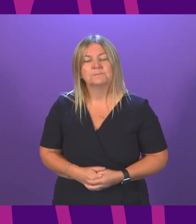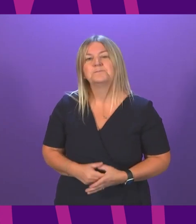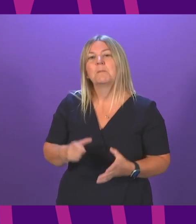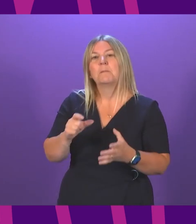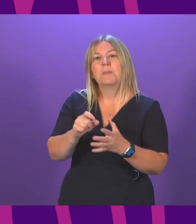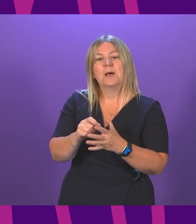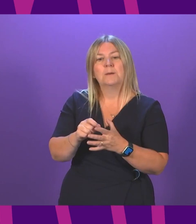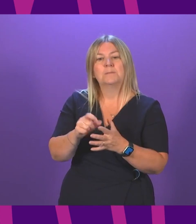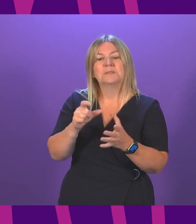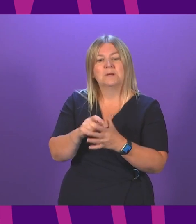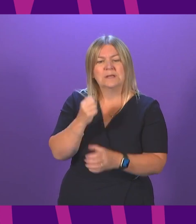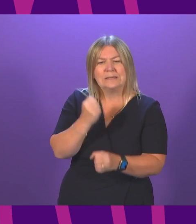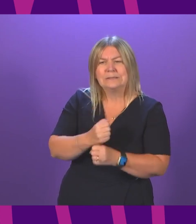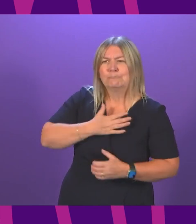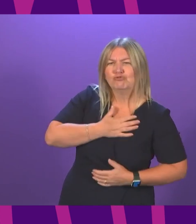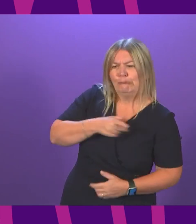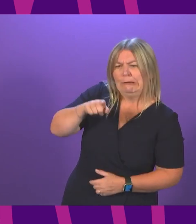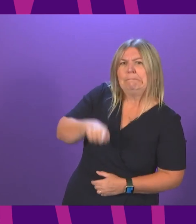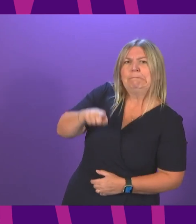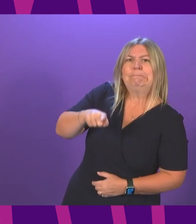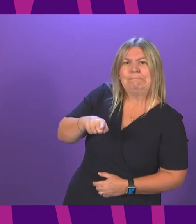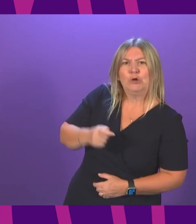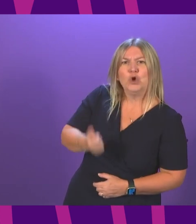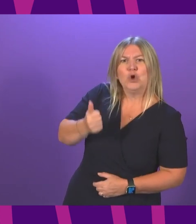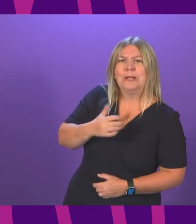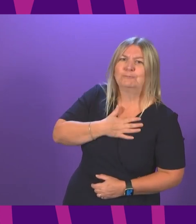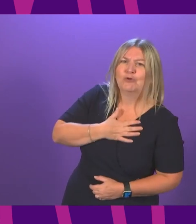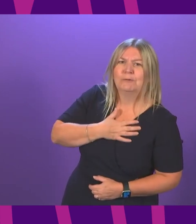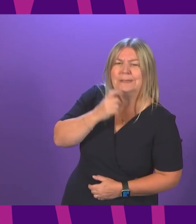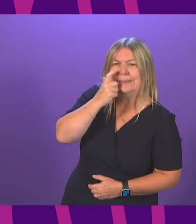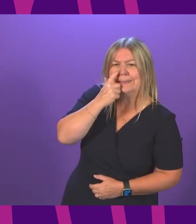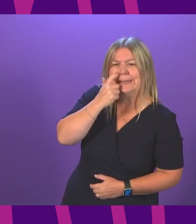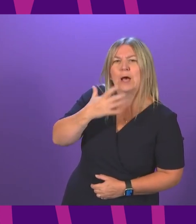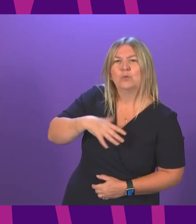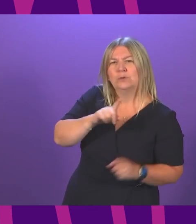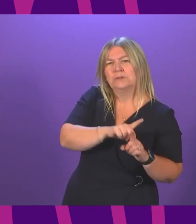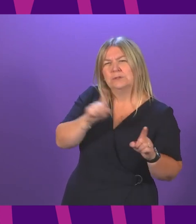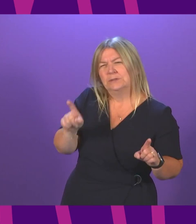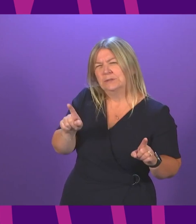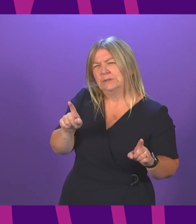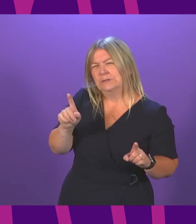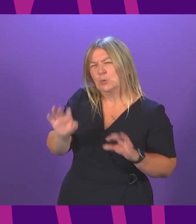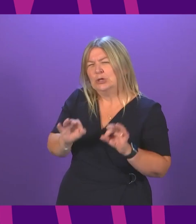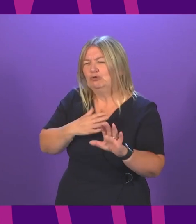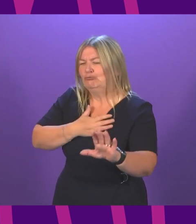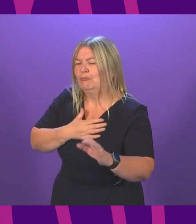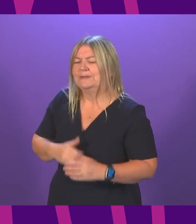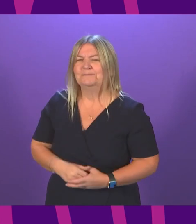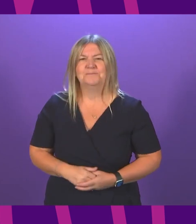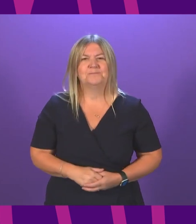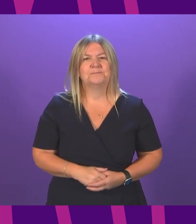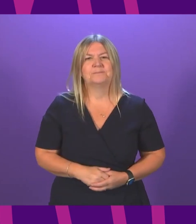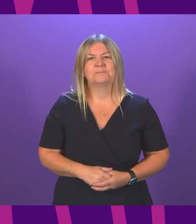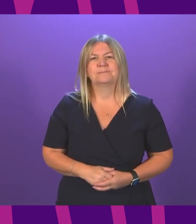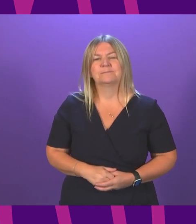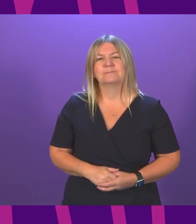I think I may have pressed my button too early. I was hoping to come in after a different question. Thank you. In